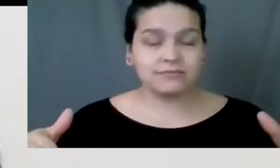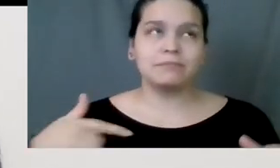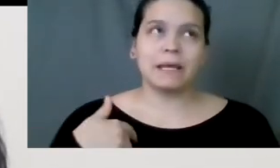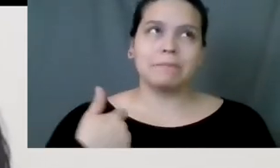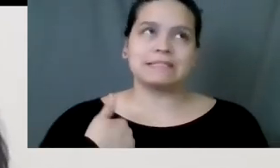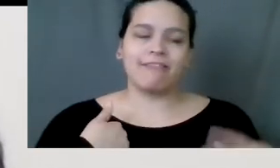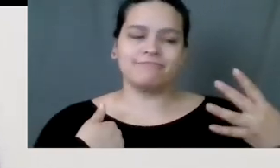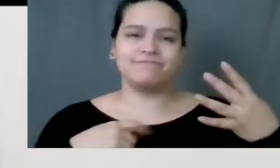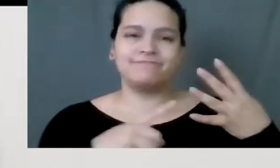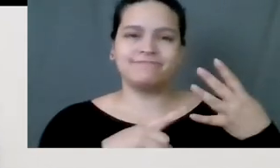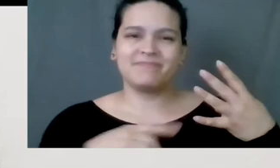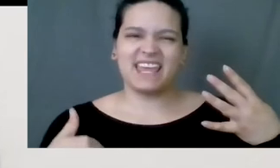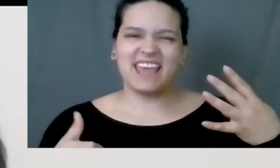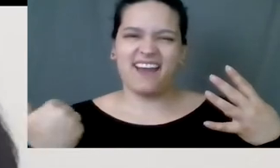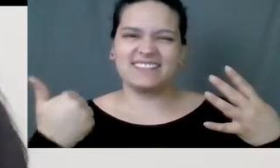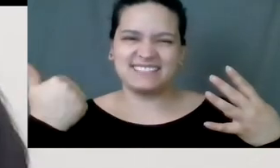me being the fourth.